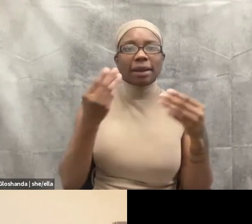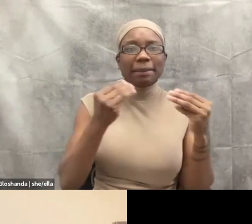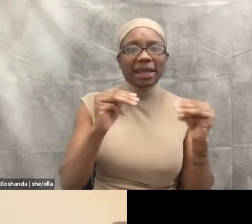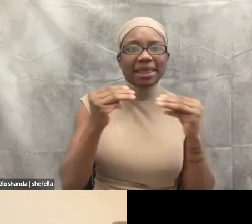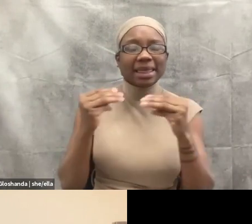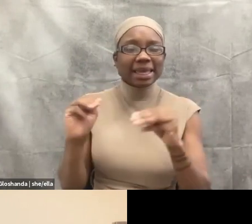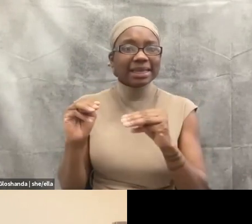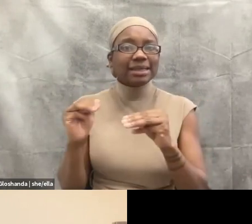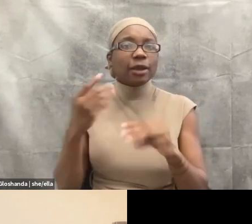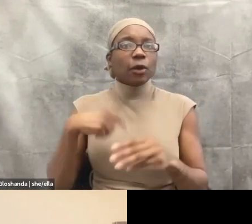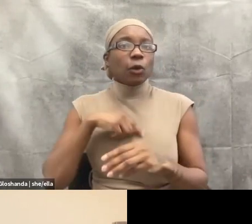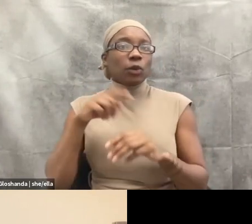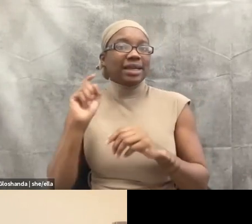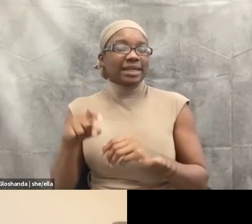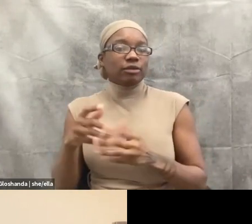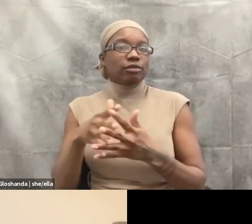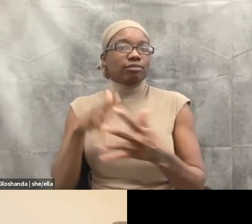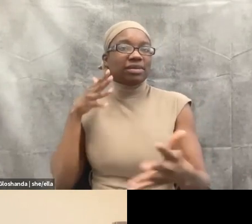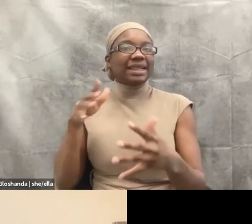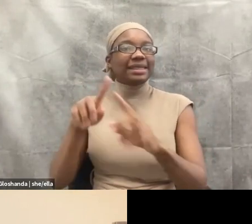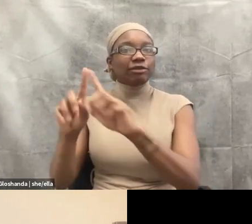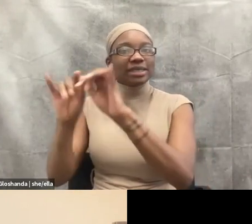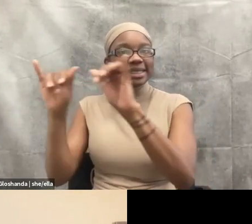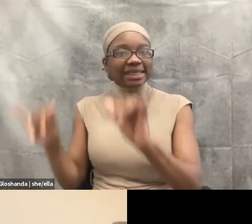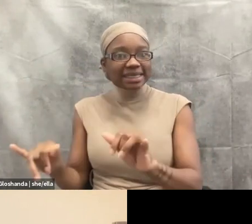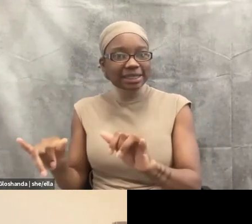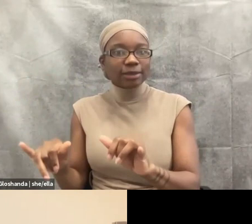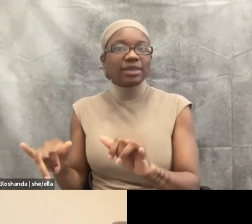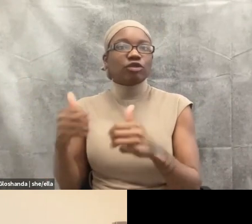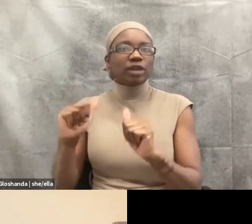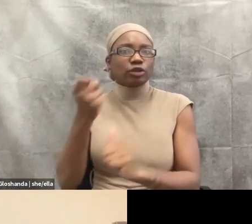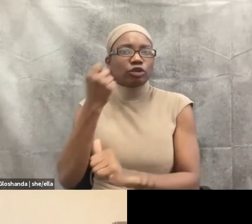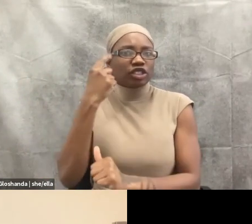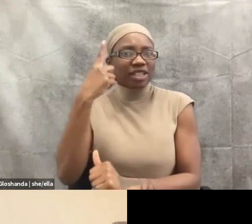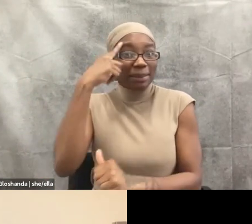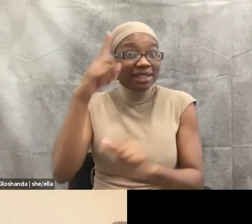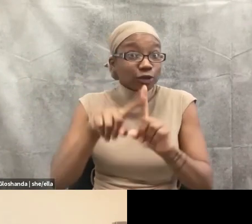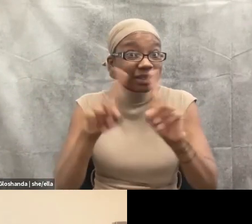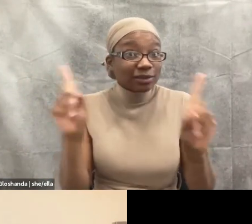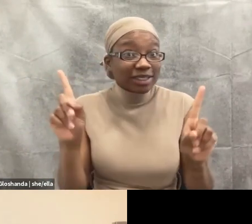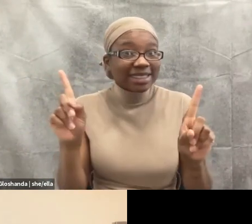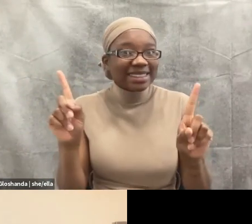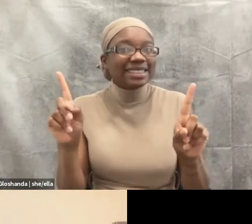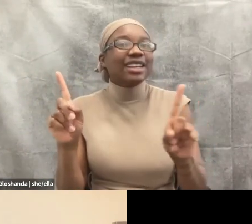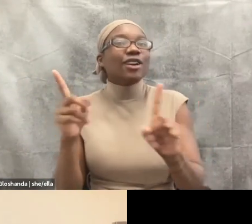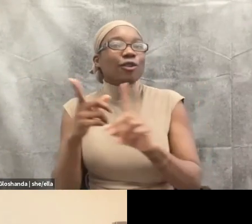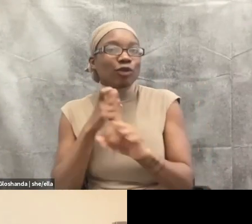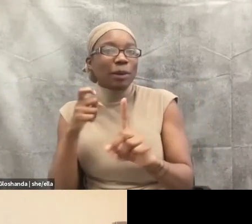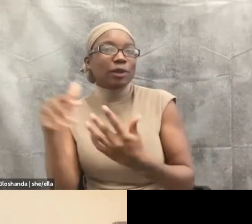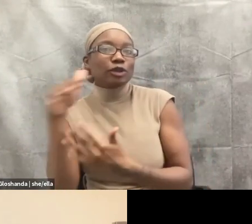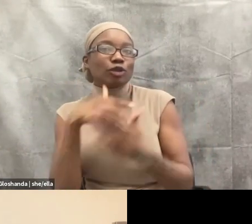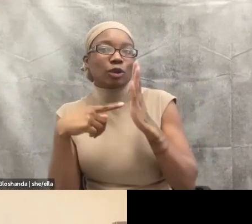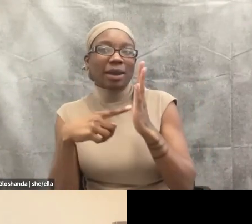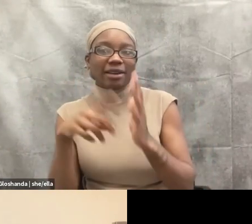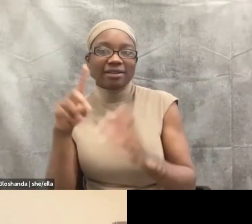um, move away from behaviorist measures where we're not actually looking at what does a person who is